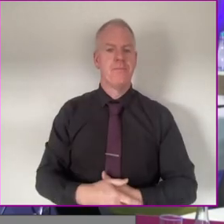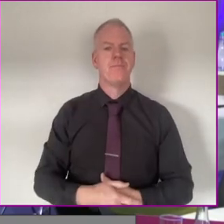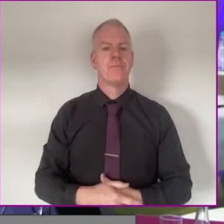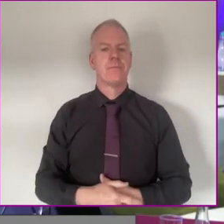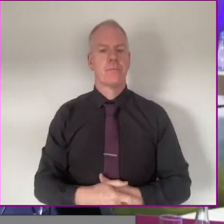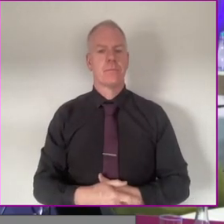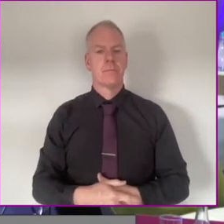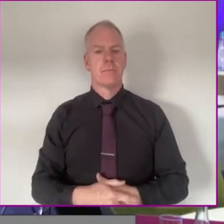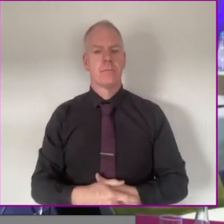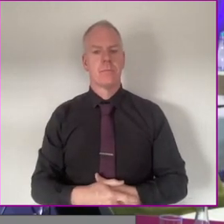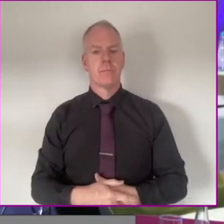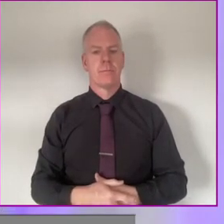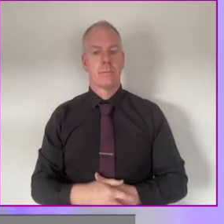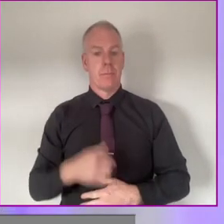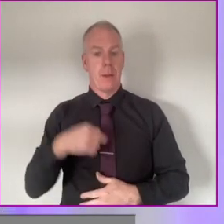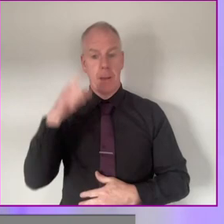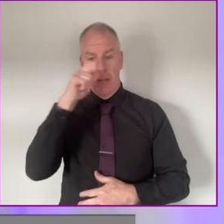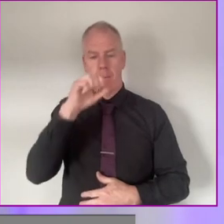here.